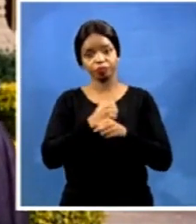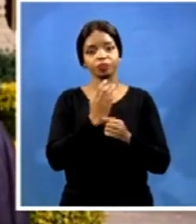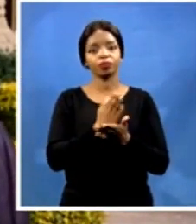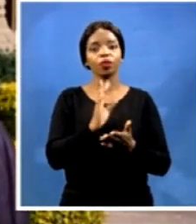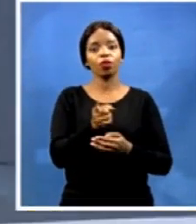with it.